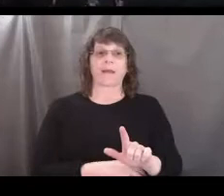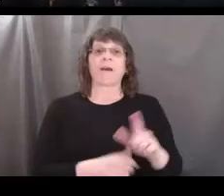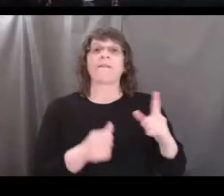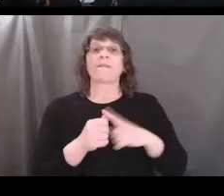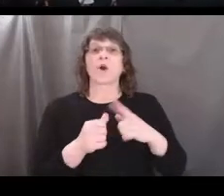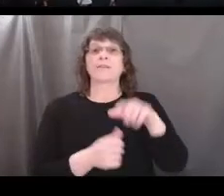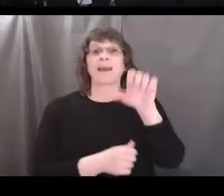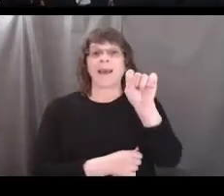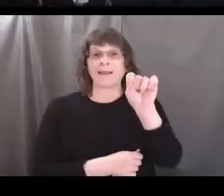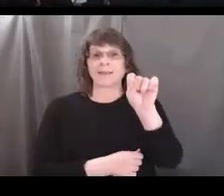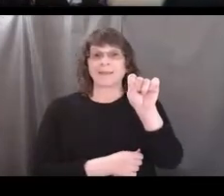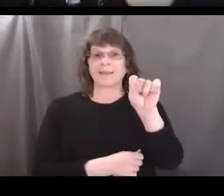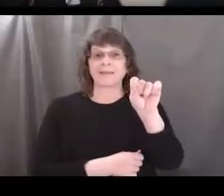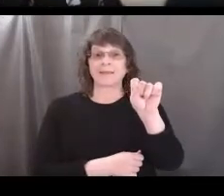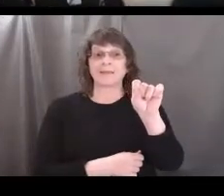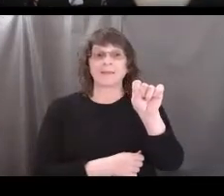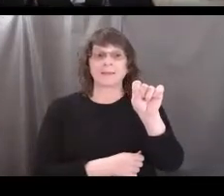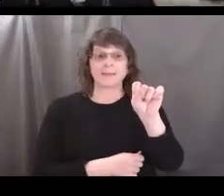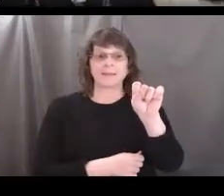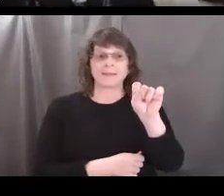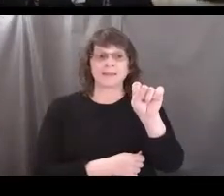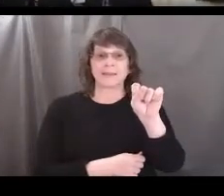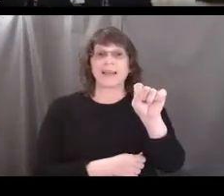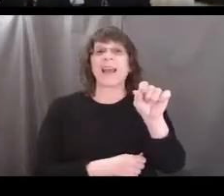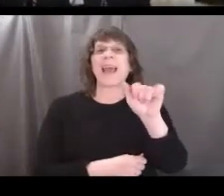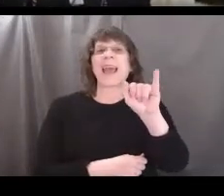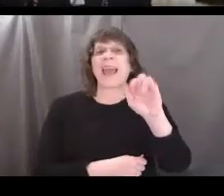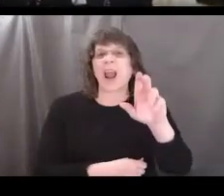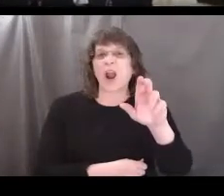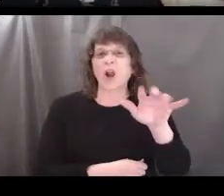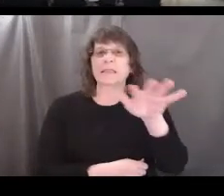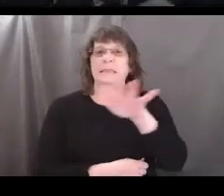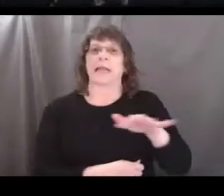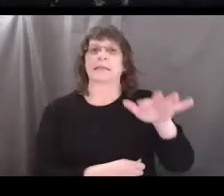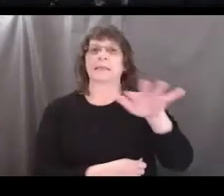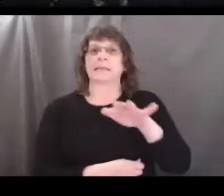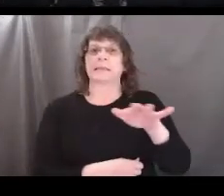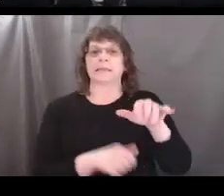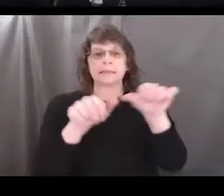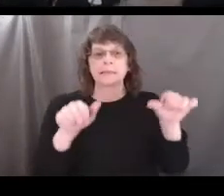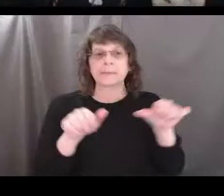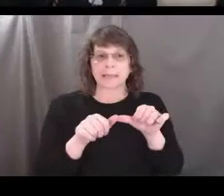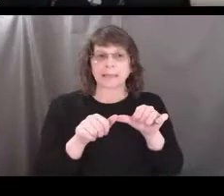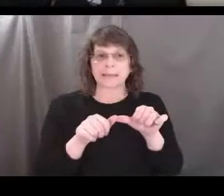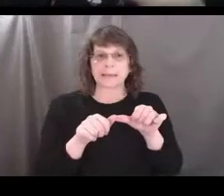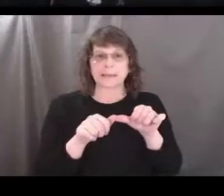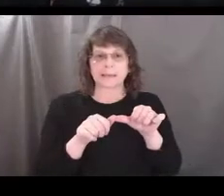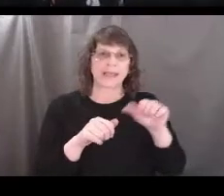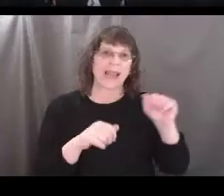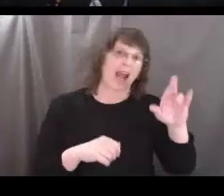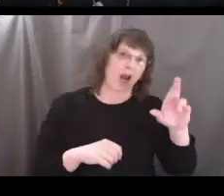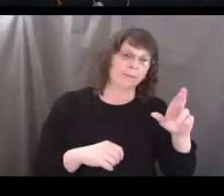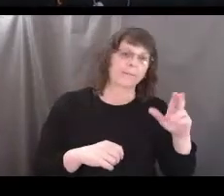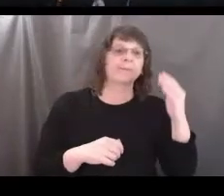ingredient being air or space, space or air.